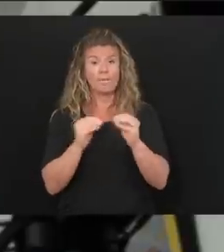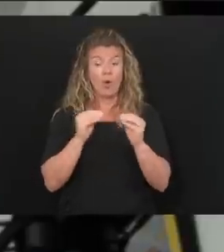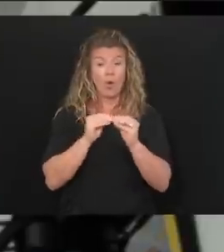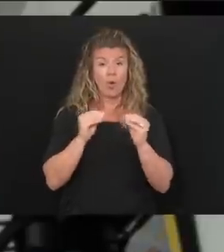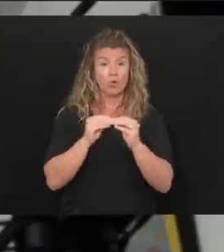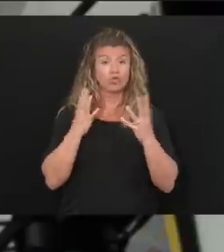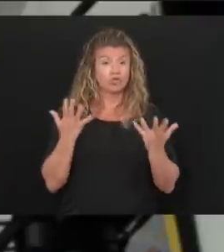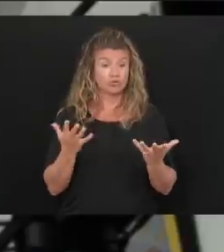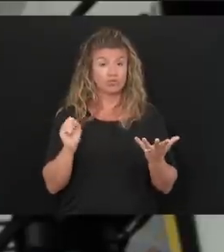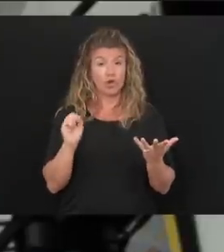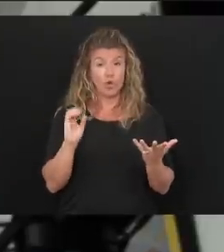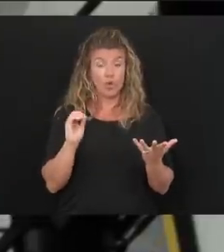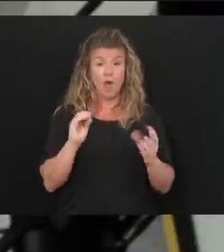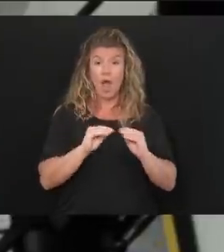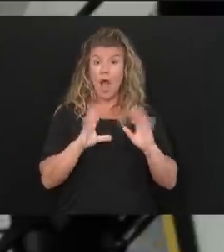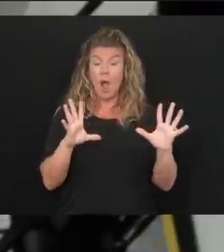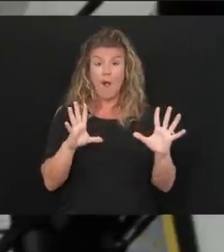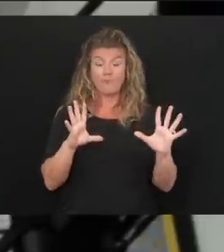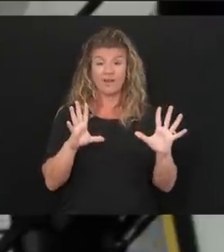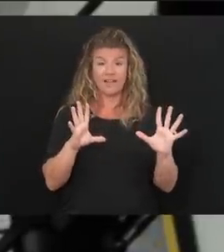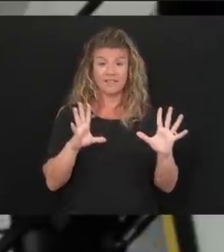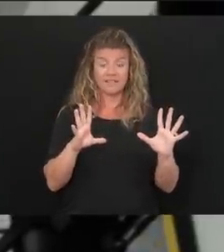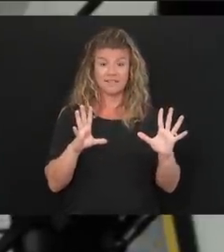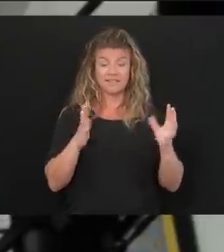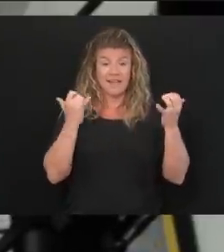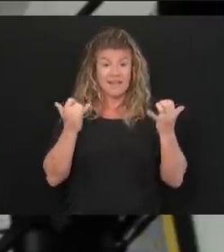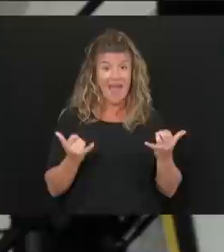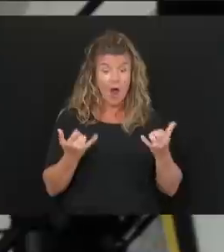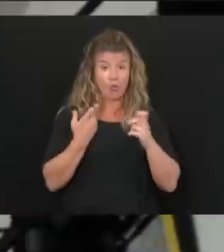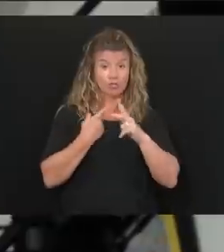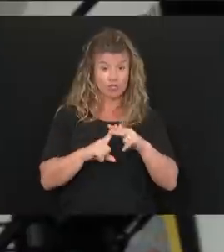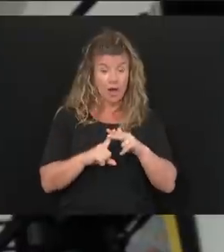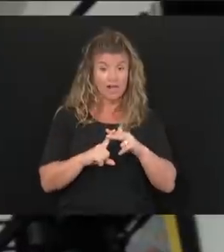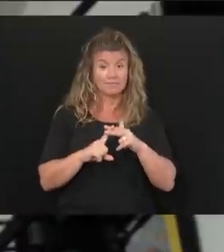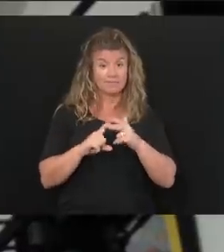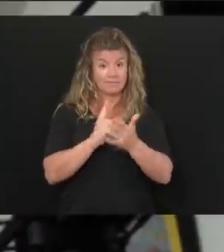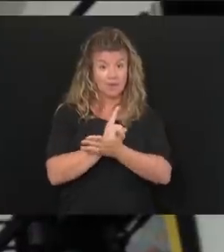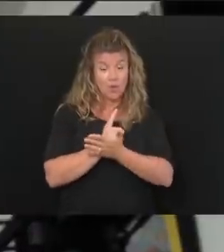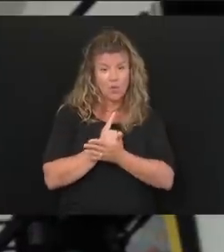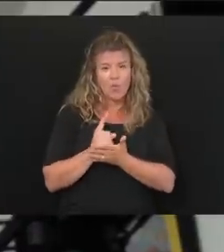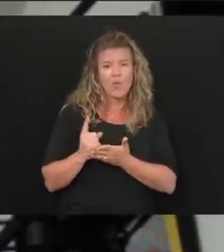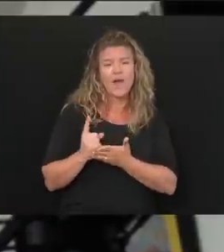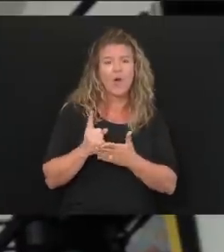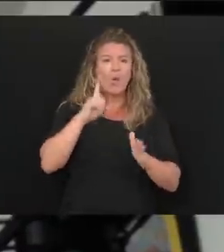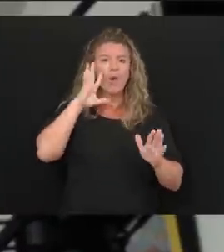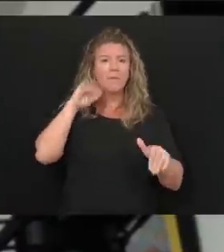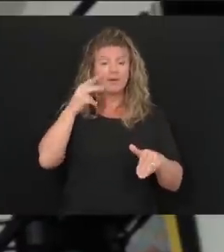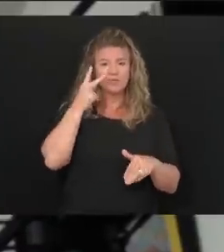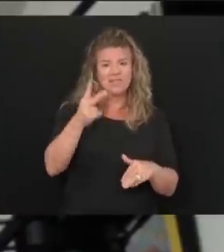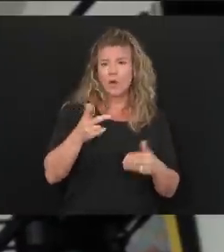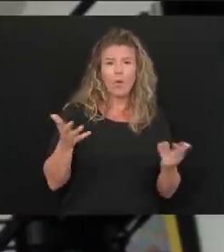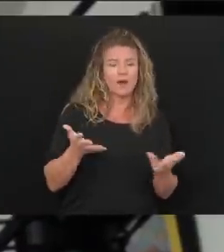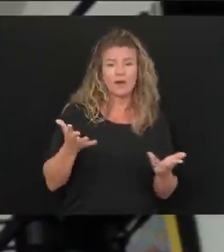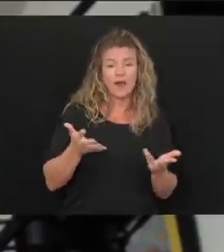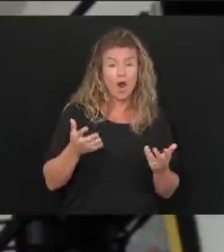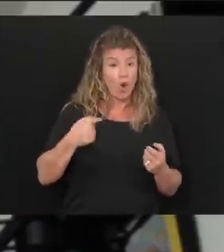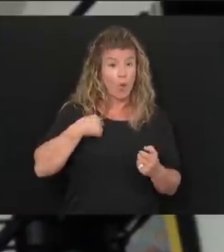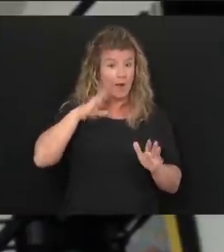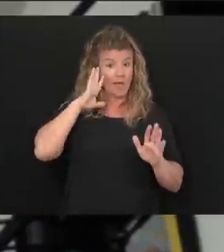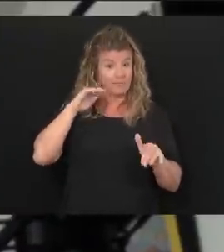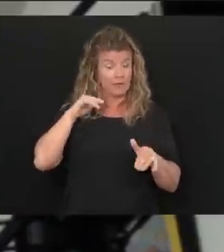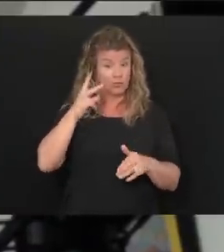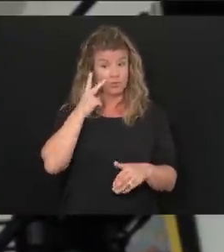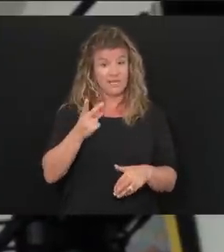So obviously, as we're heading into this week, what are we expecting to see? Are we expecting to see